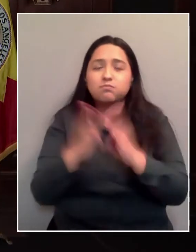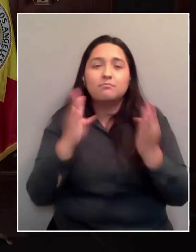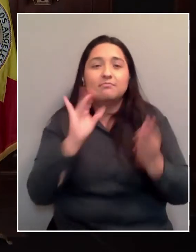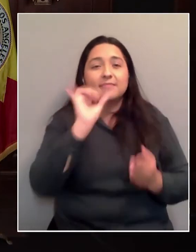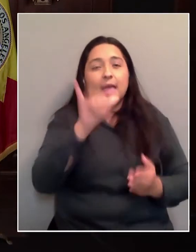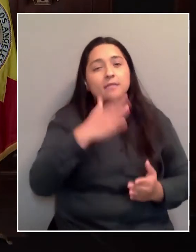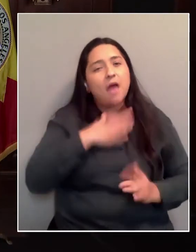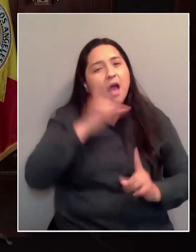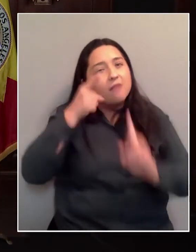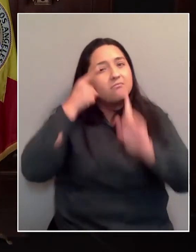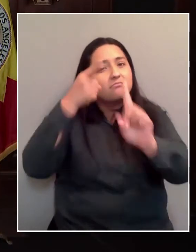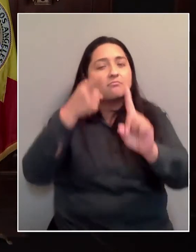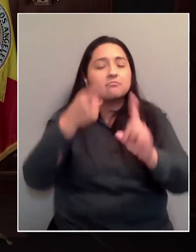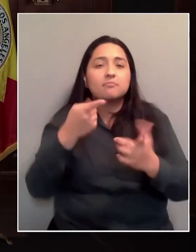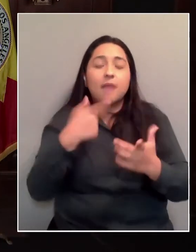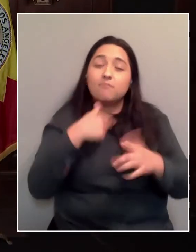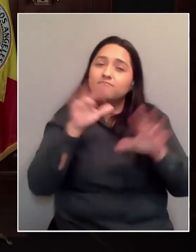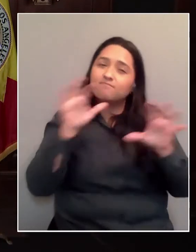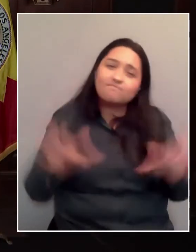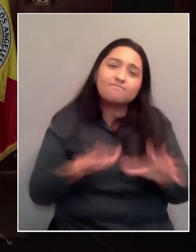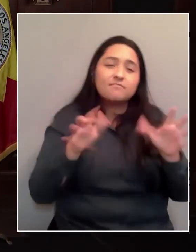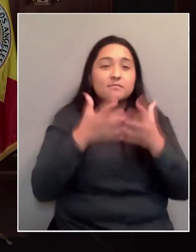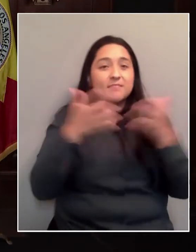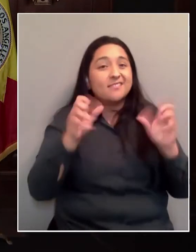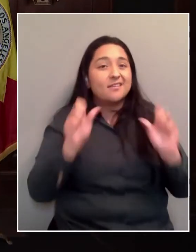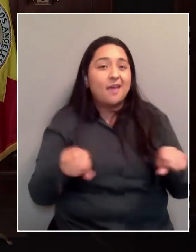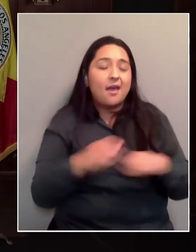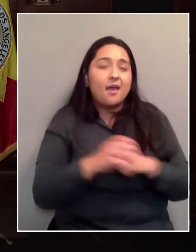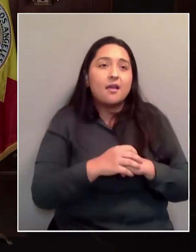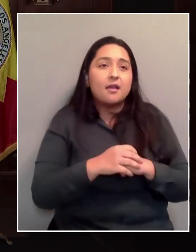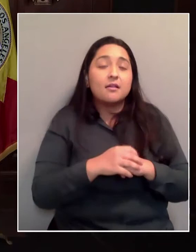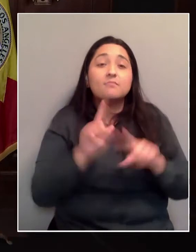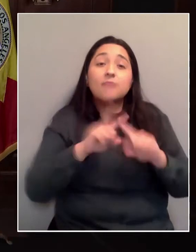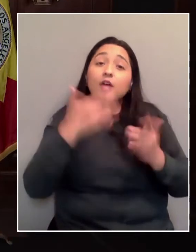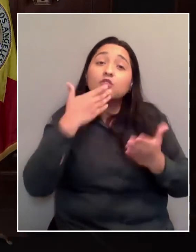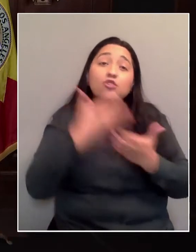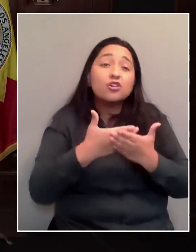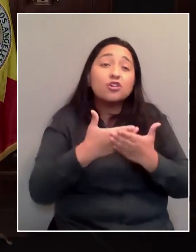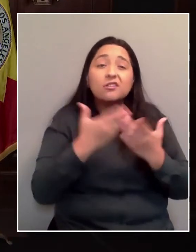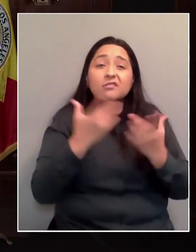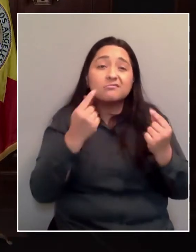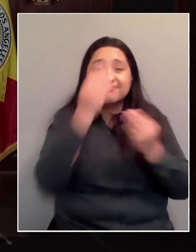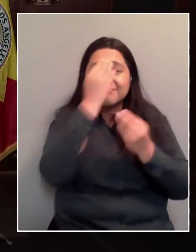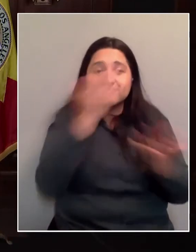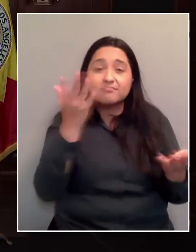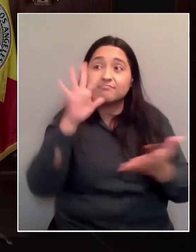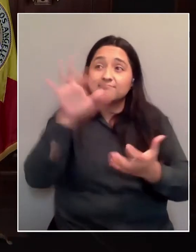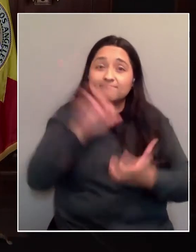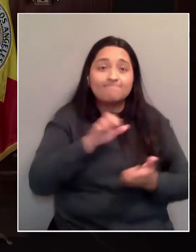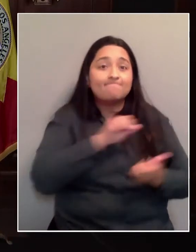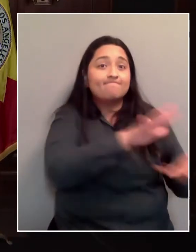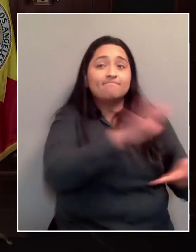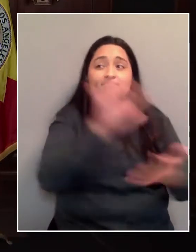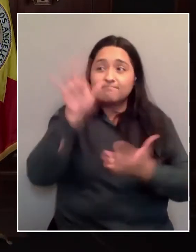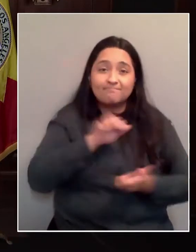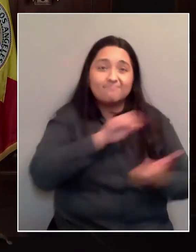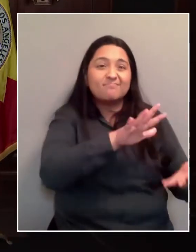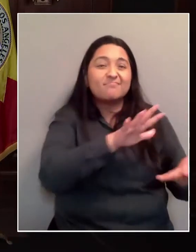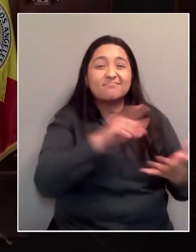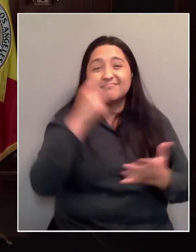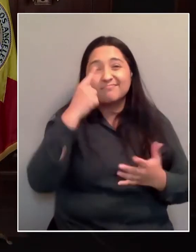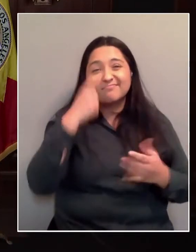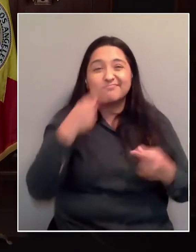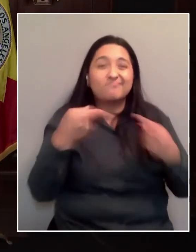on. Snapshot of today. The good news is we're getting them out. The bad news is we've got a kink in the supply. I'm confident in a week or two,